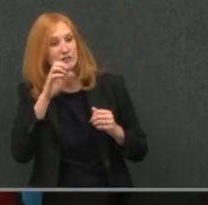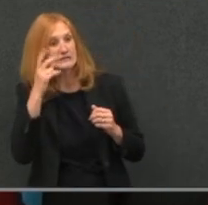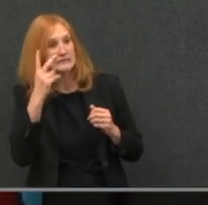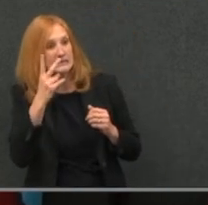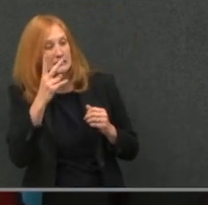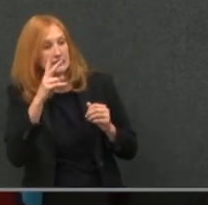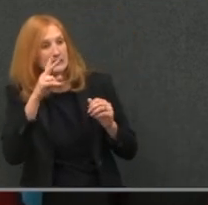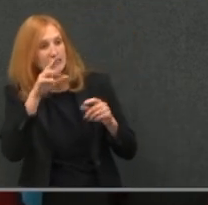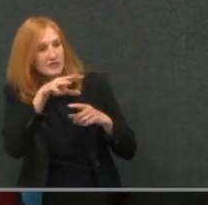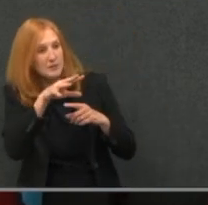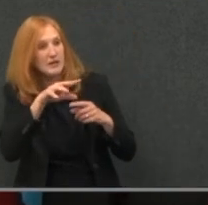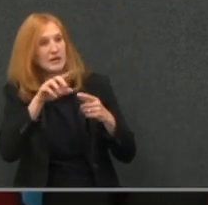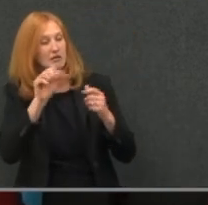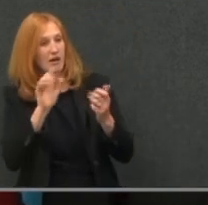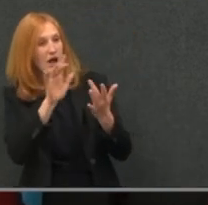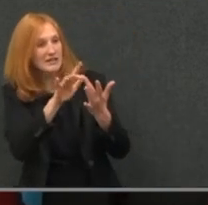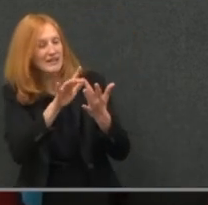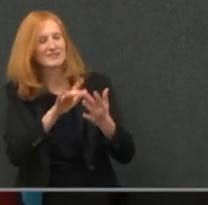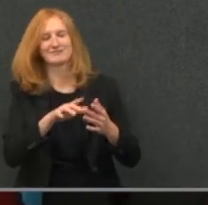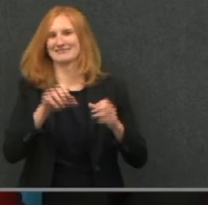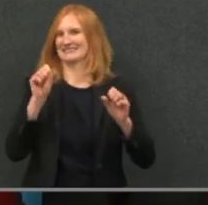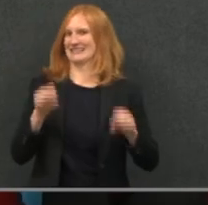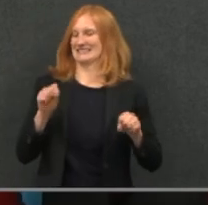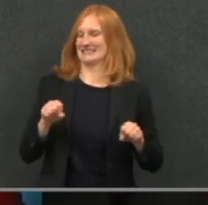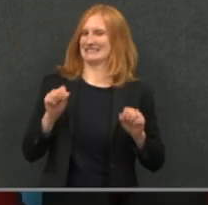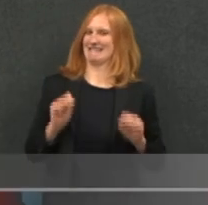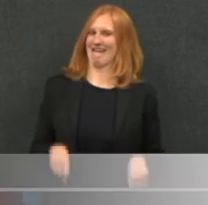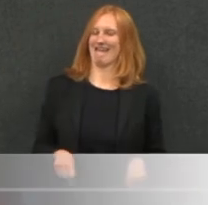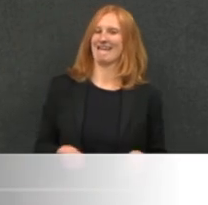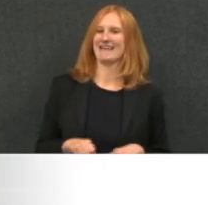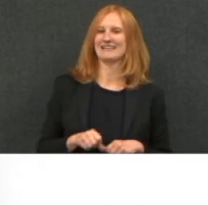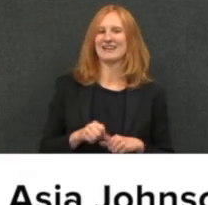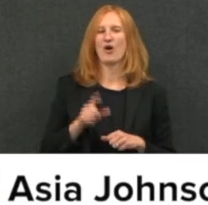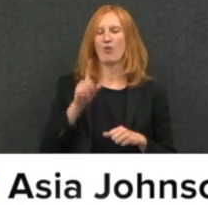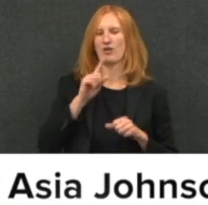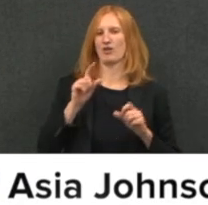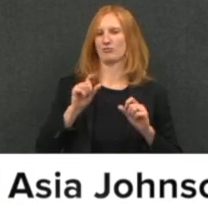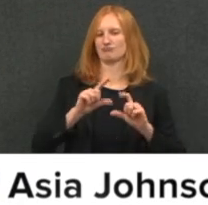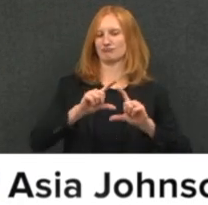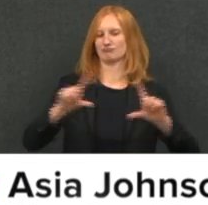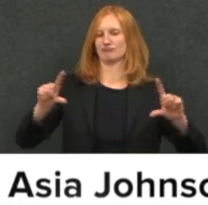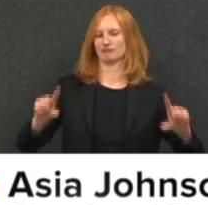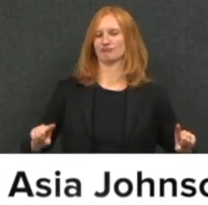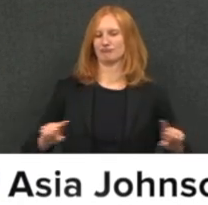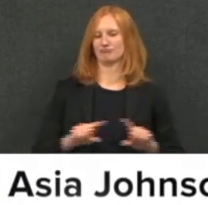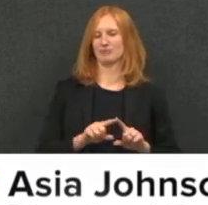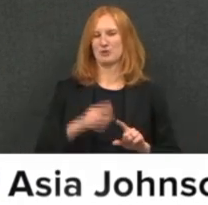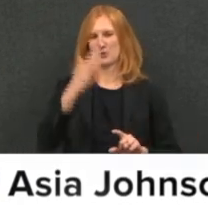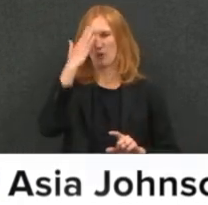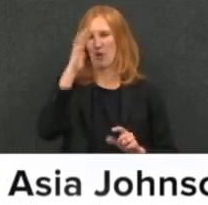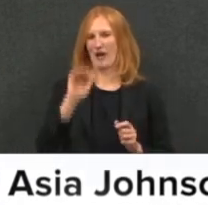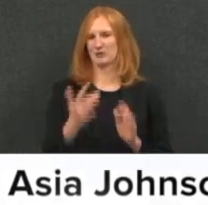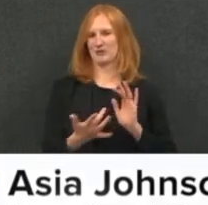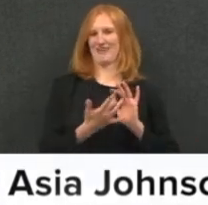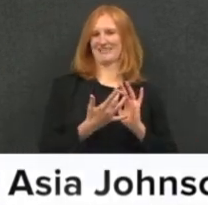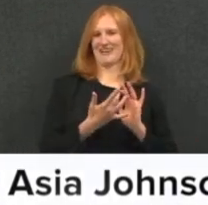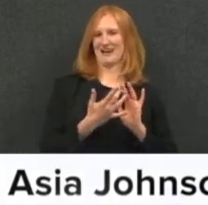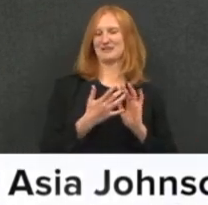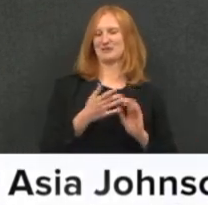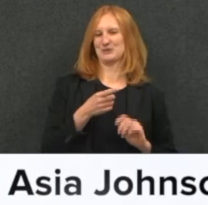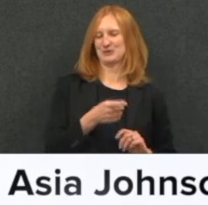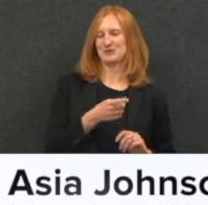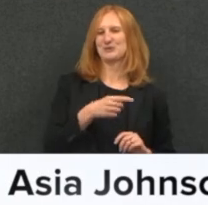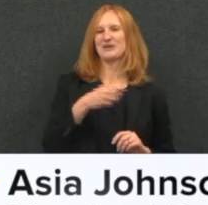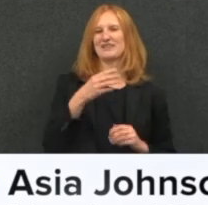group that would like to contact you, they can do that. Yes. They certainly can do that. Right. And we'll put the information on the screen so they know exactly how to get in contact with you and